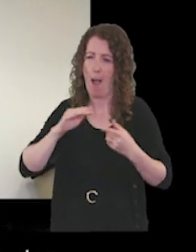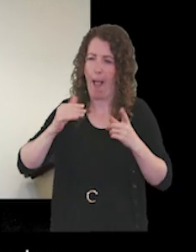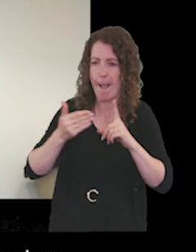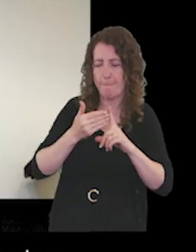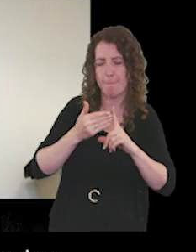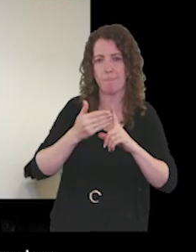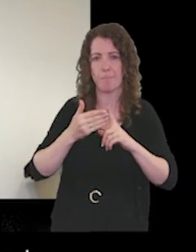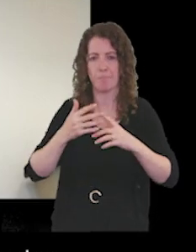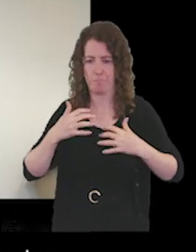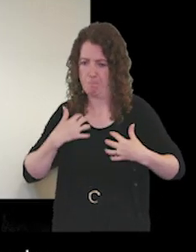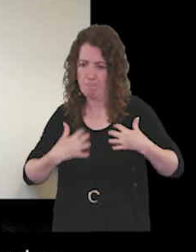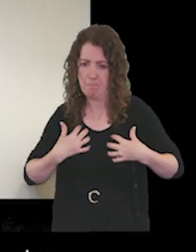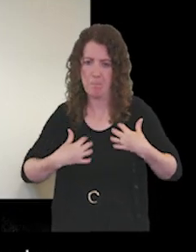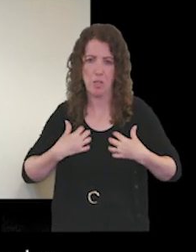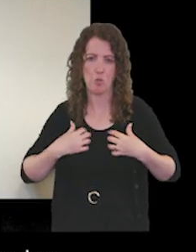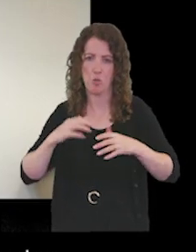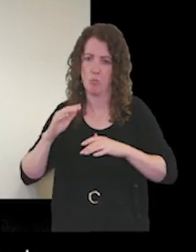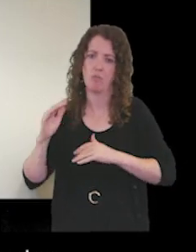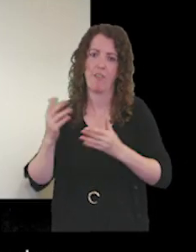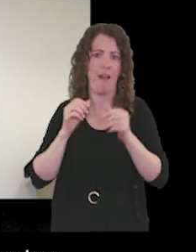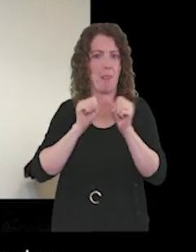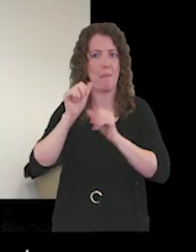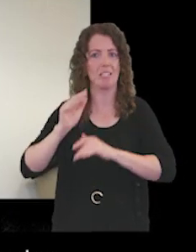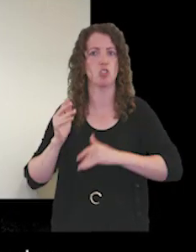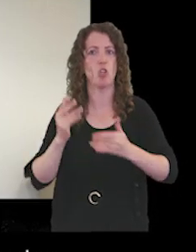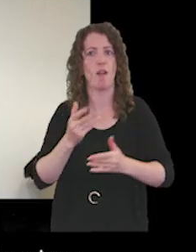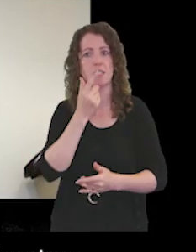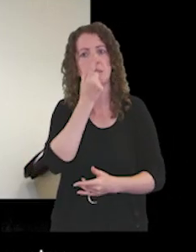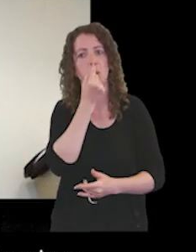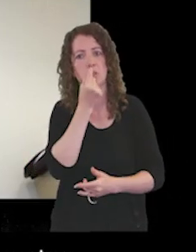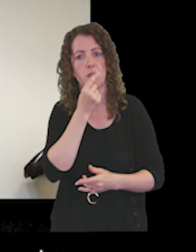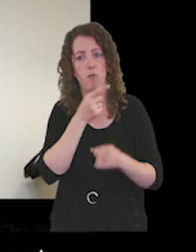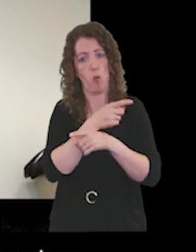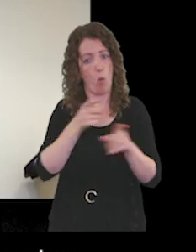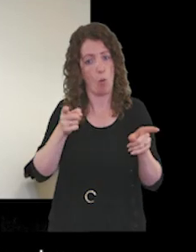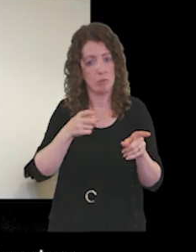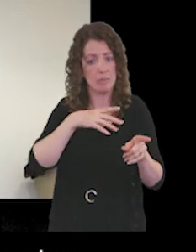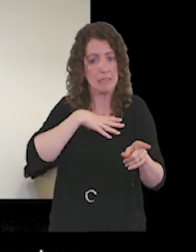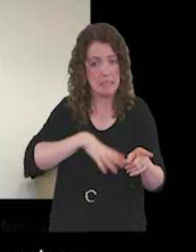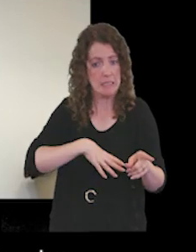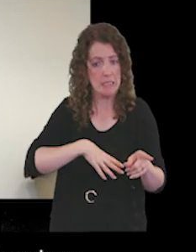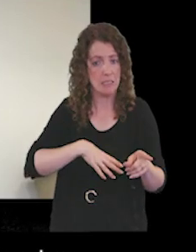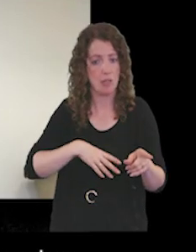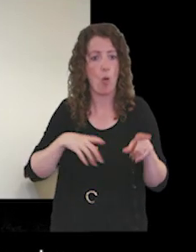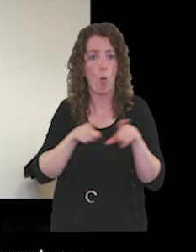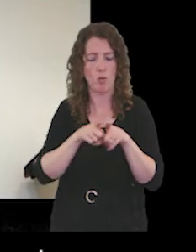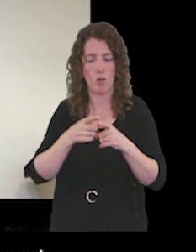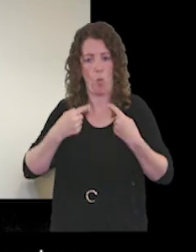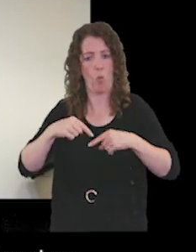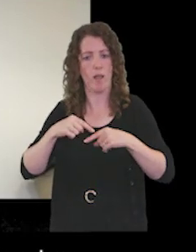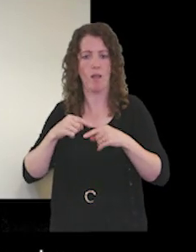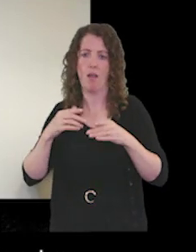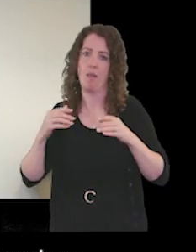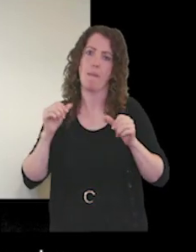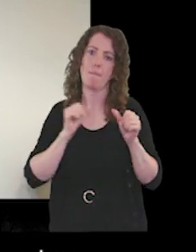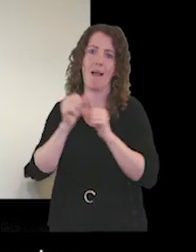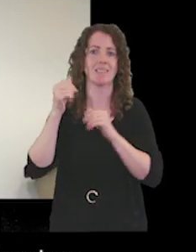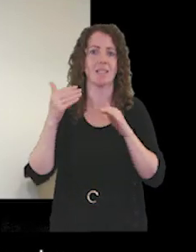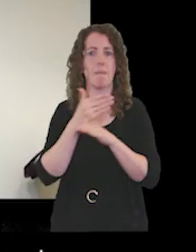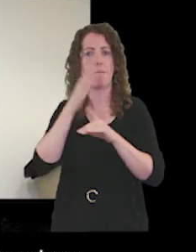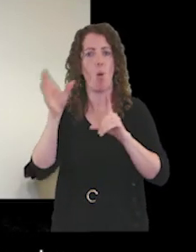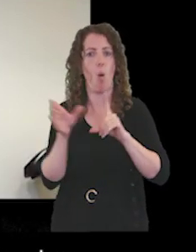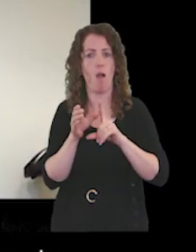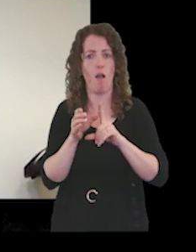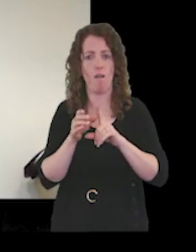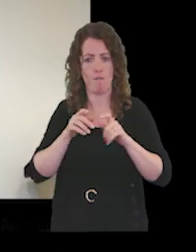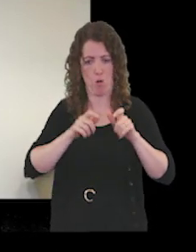to provide the very best services for those who need them and also to be the very best employer for those who provide